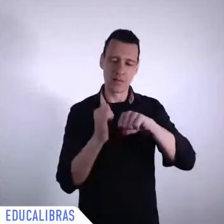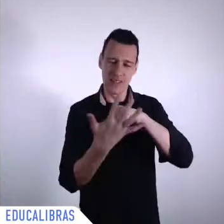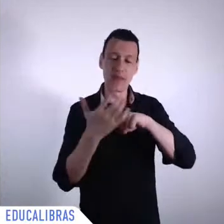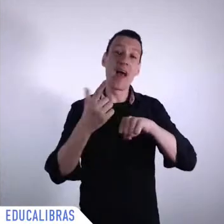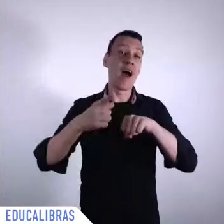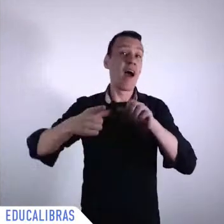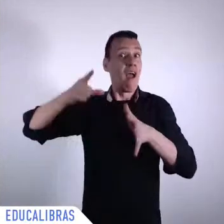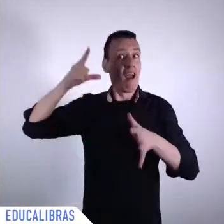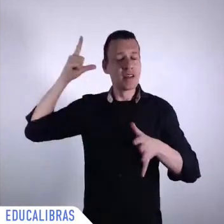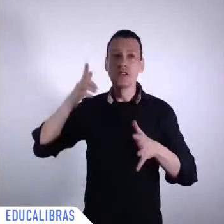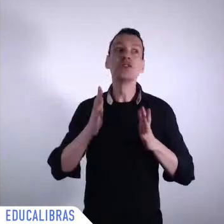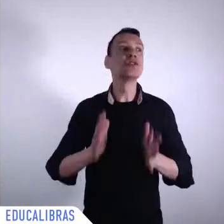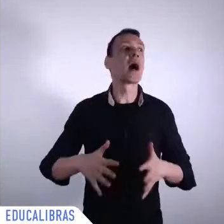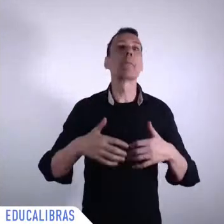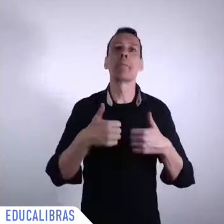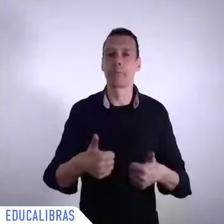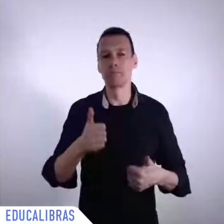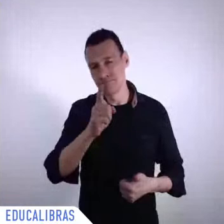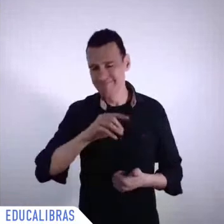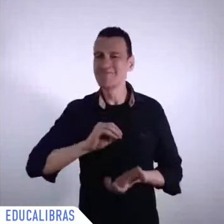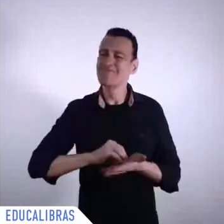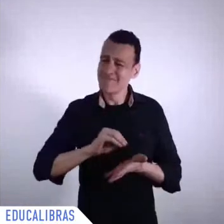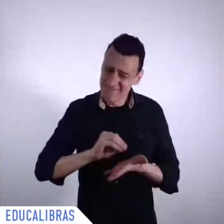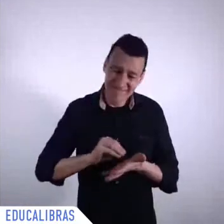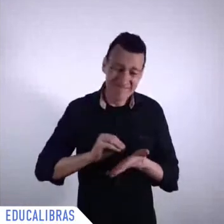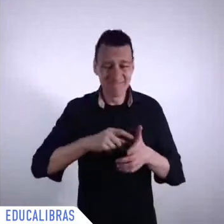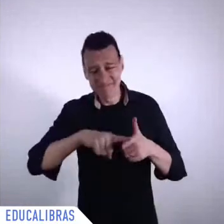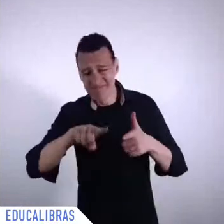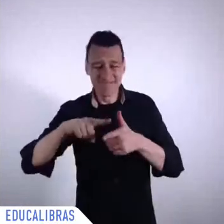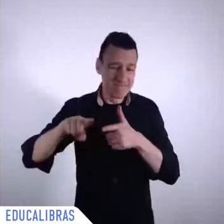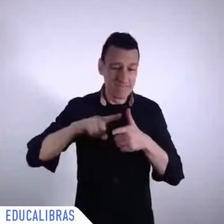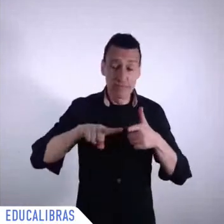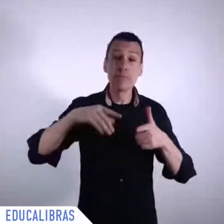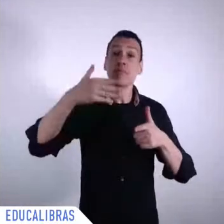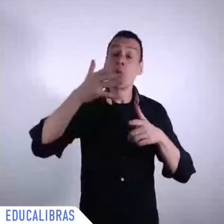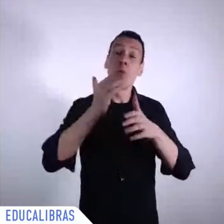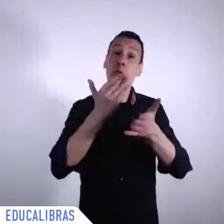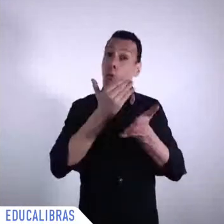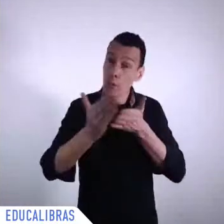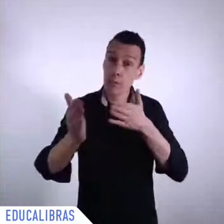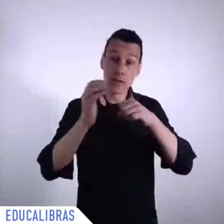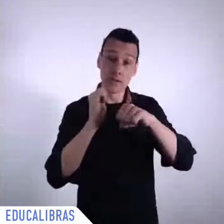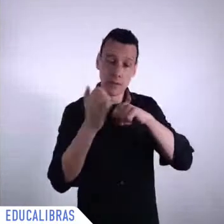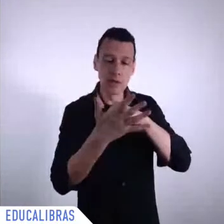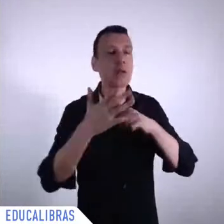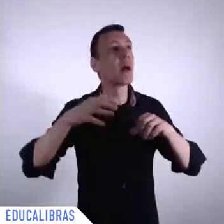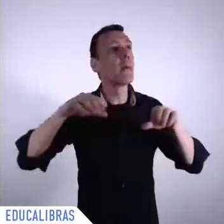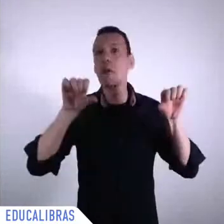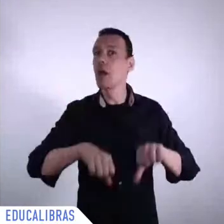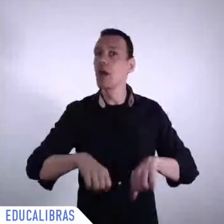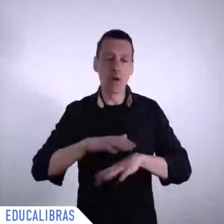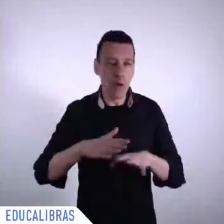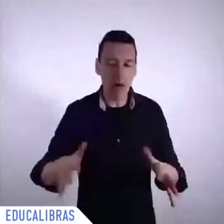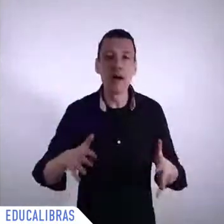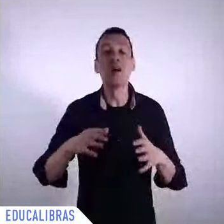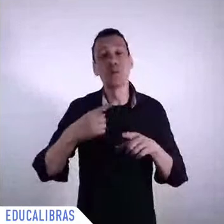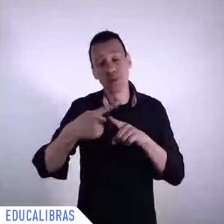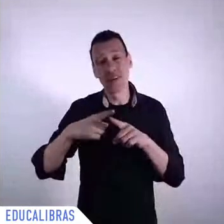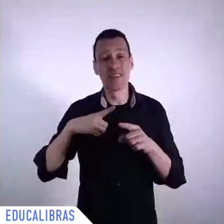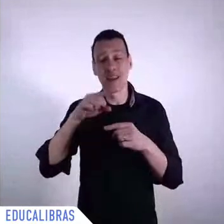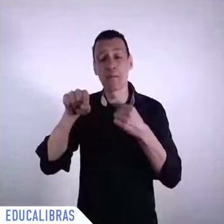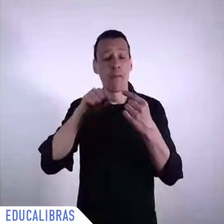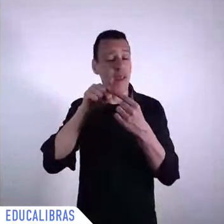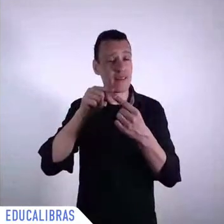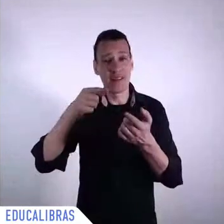obviously inequalities are high and growing if you look at the data we published